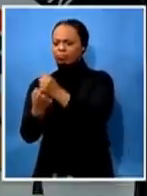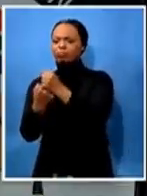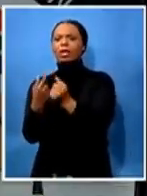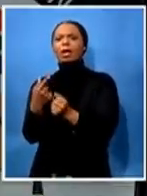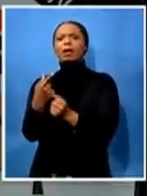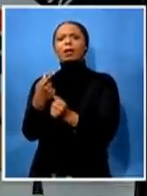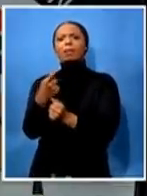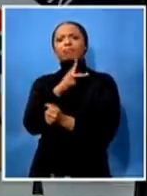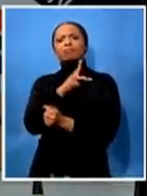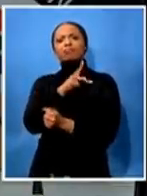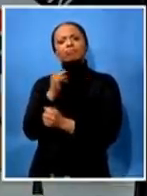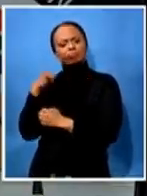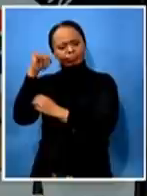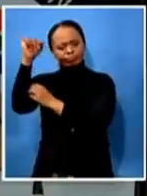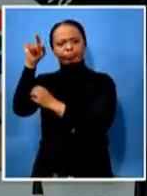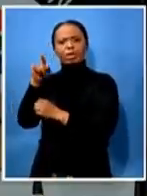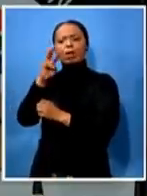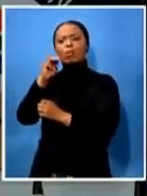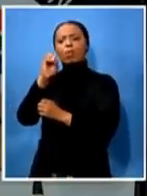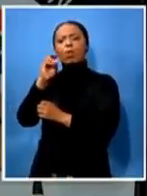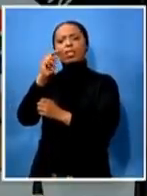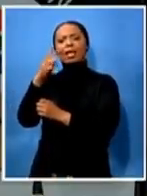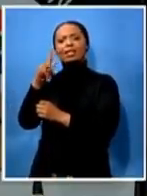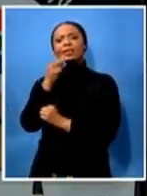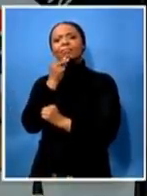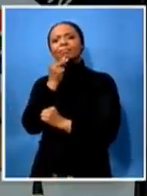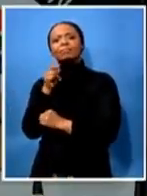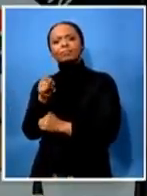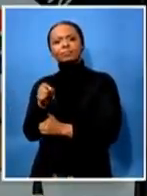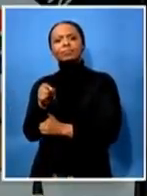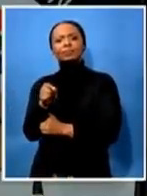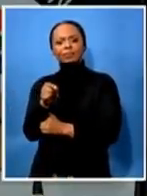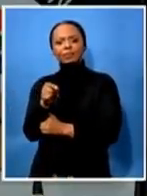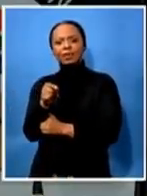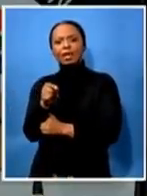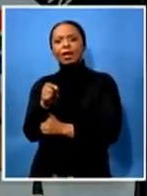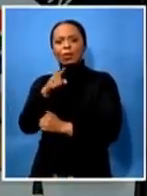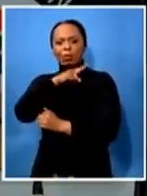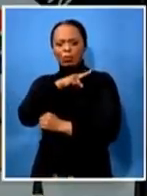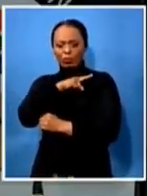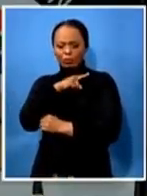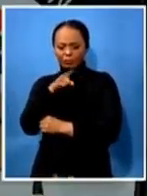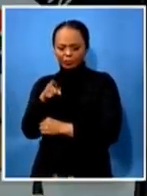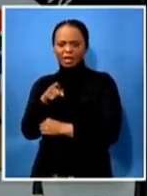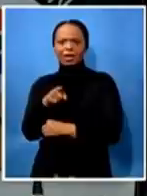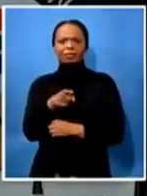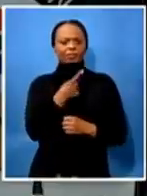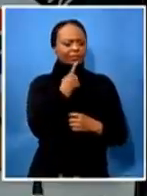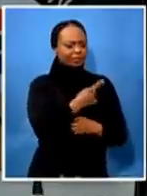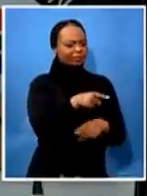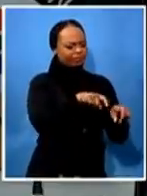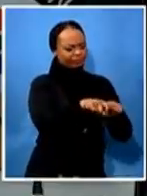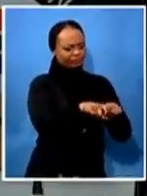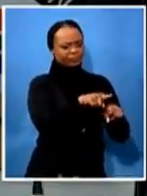preferred himself to be a contestant against president zuma when i preferred him with many other